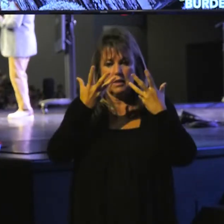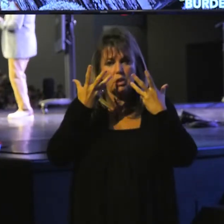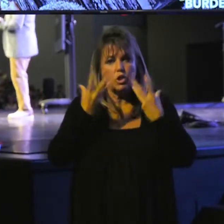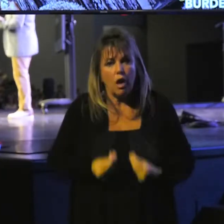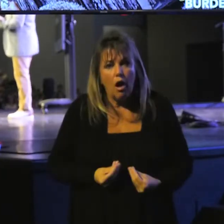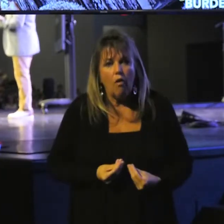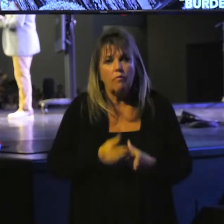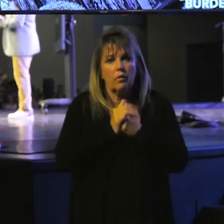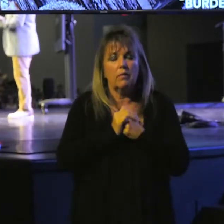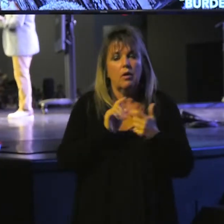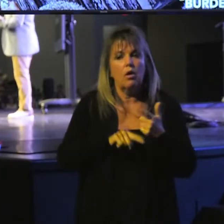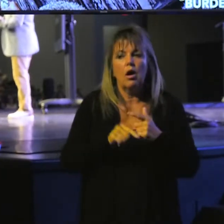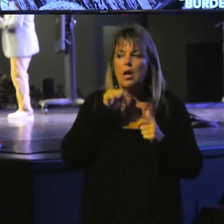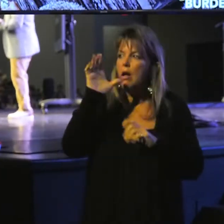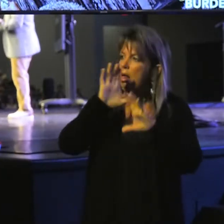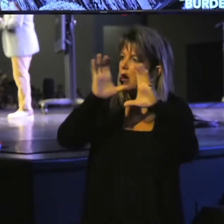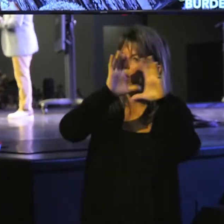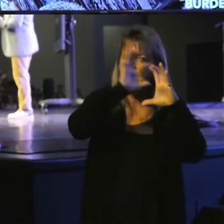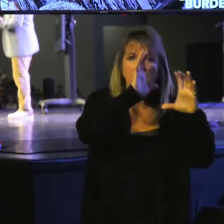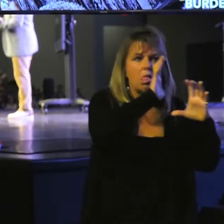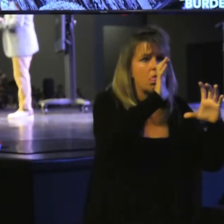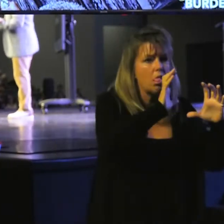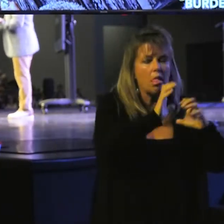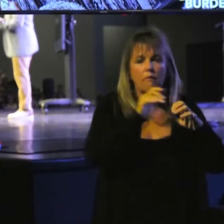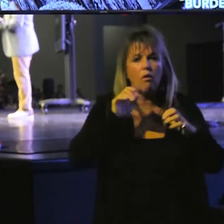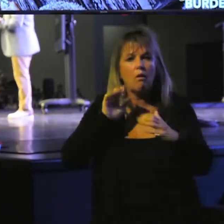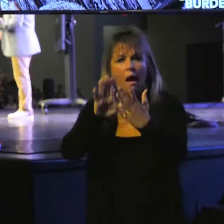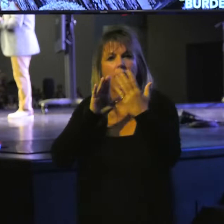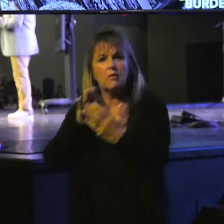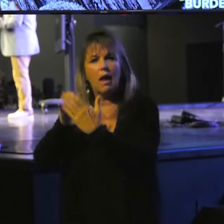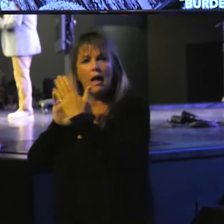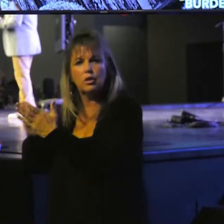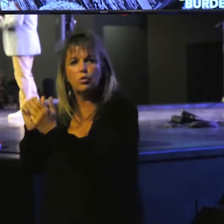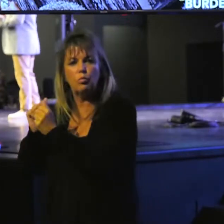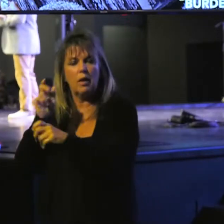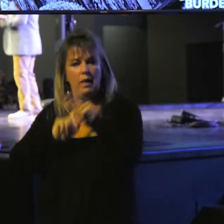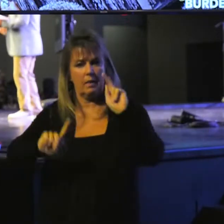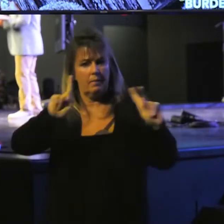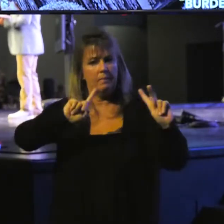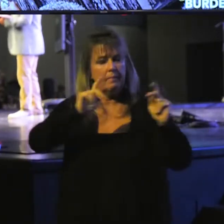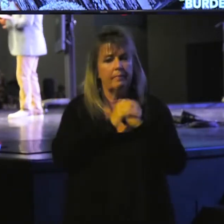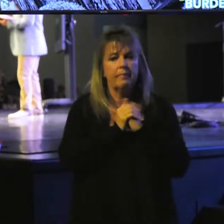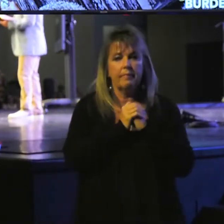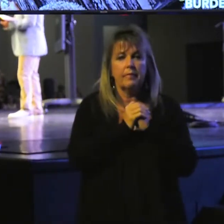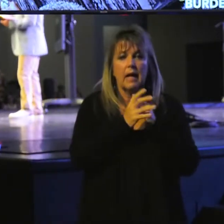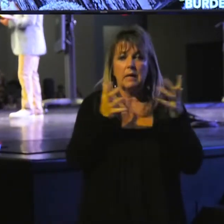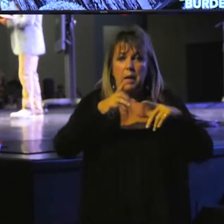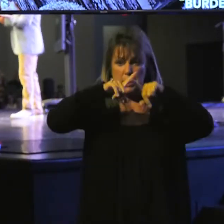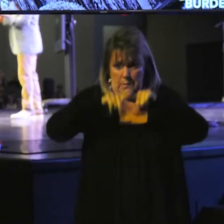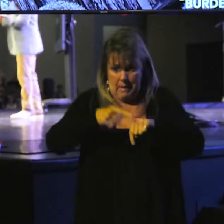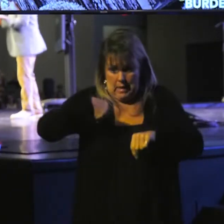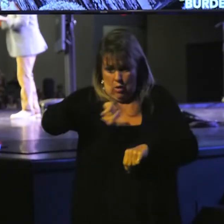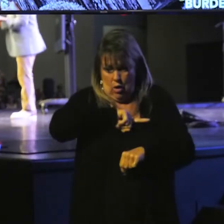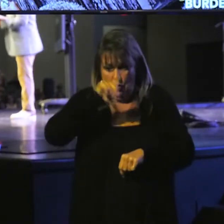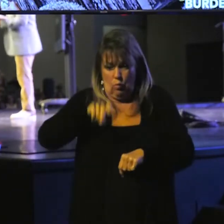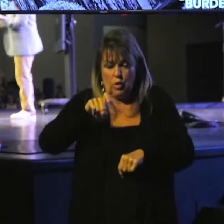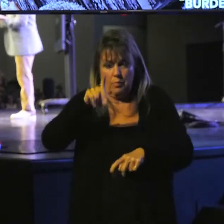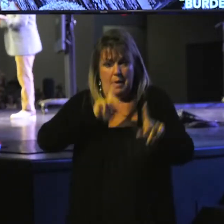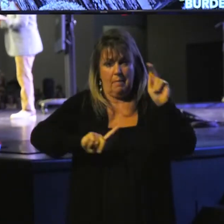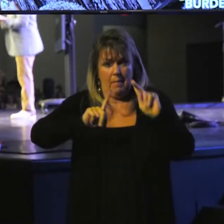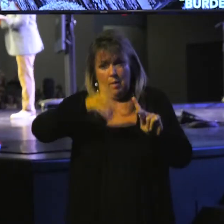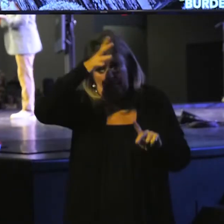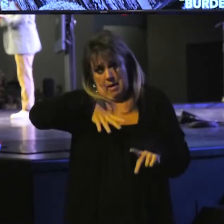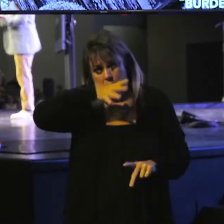go and look for abrasive confrontation with individuals. As much as it depends on us, we should be people,